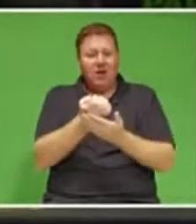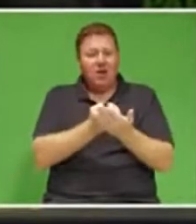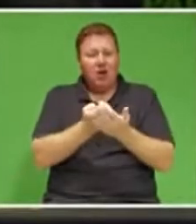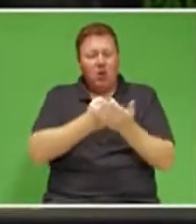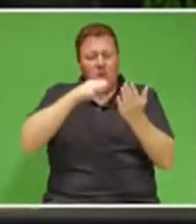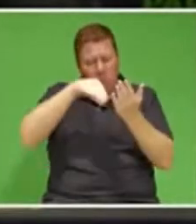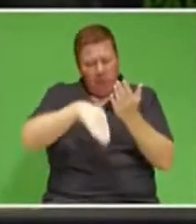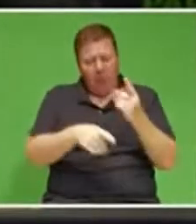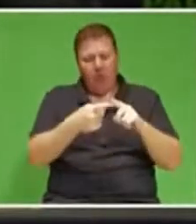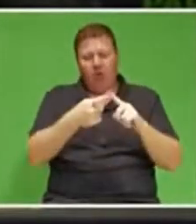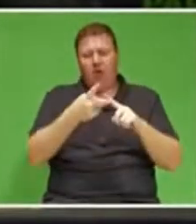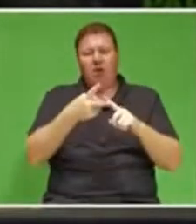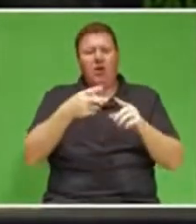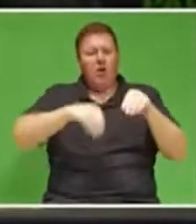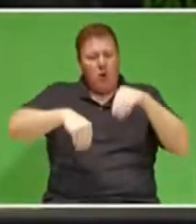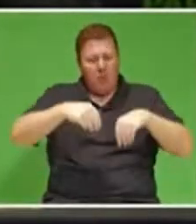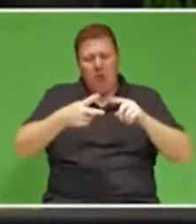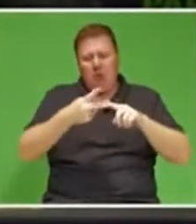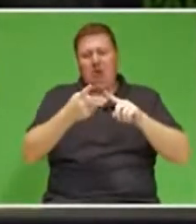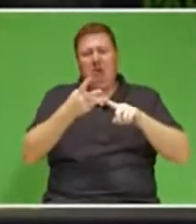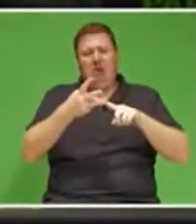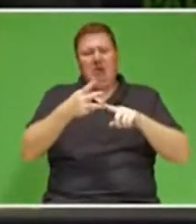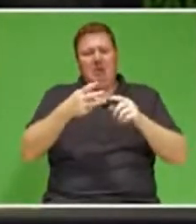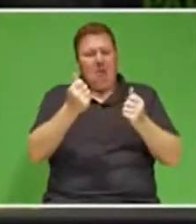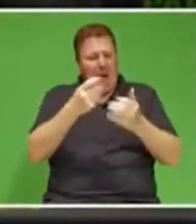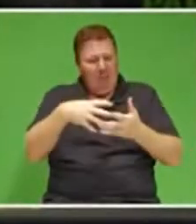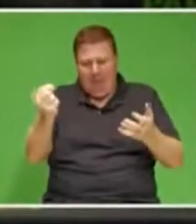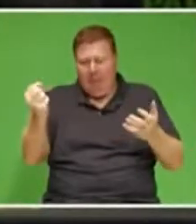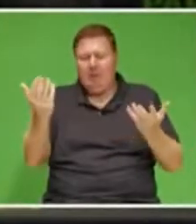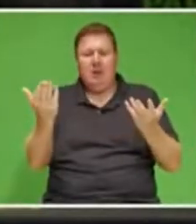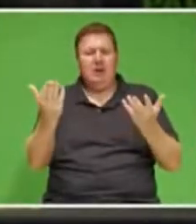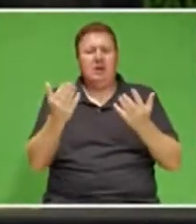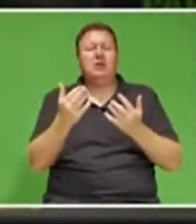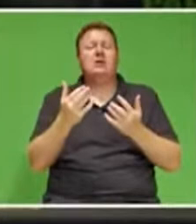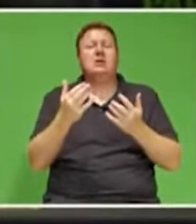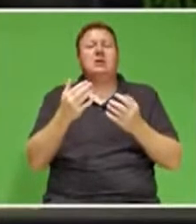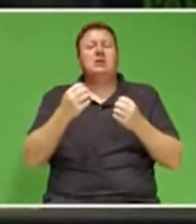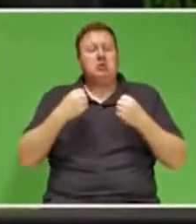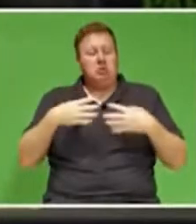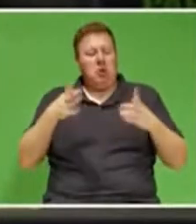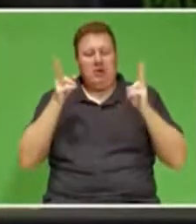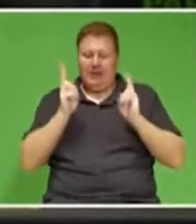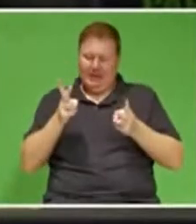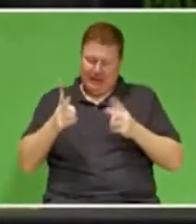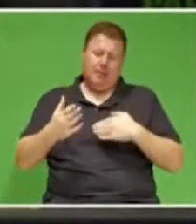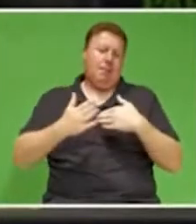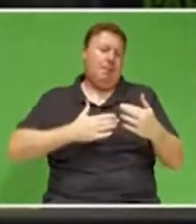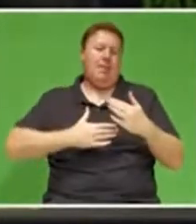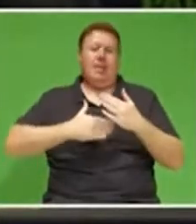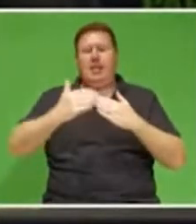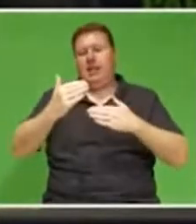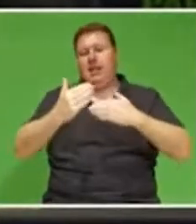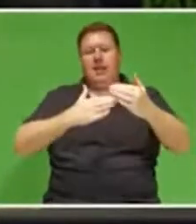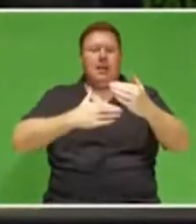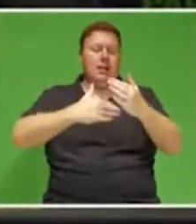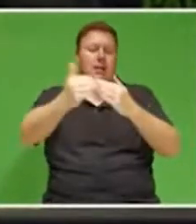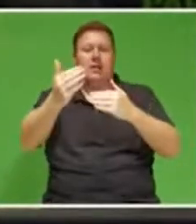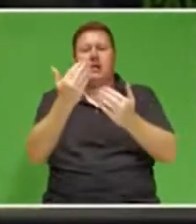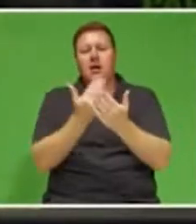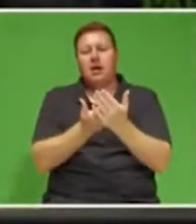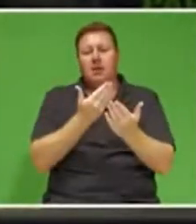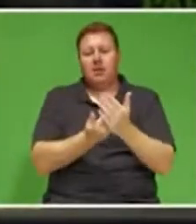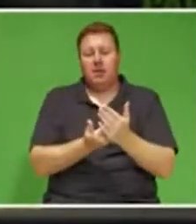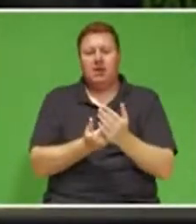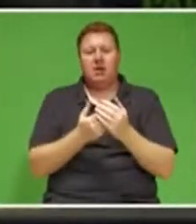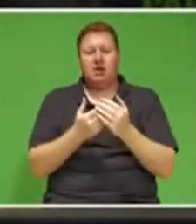decline. Since then, we have rebuilt the capability and restored the